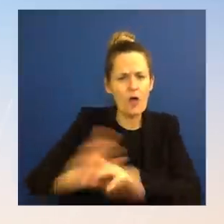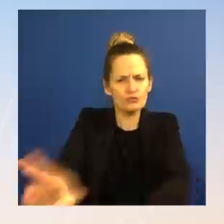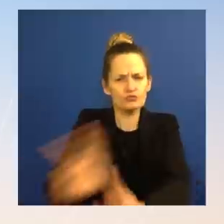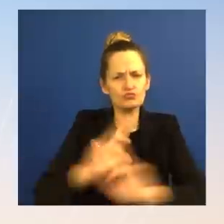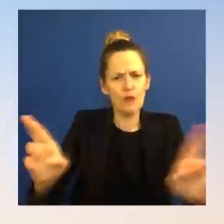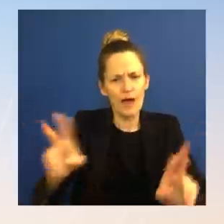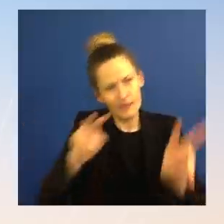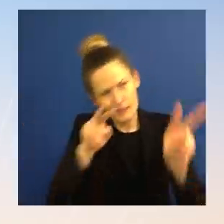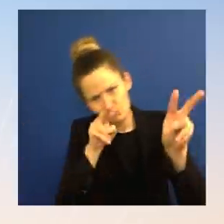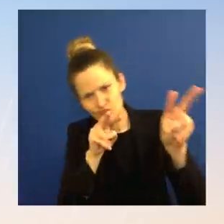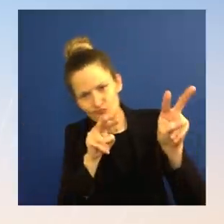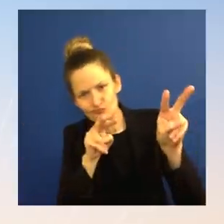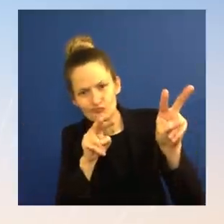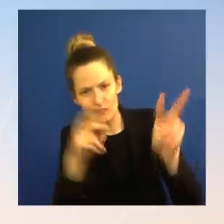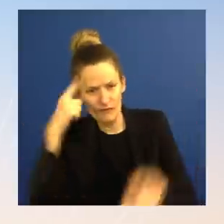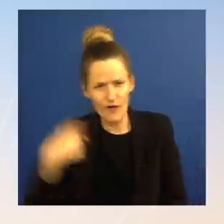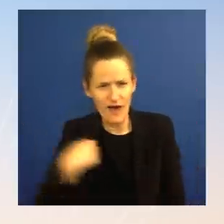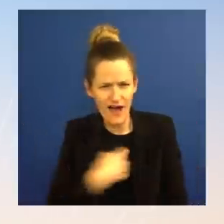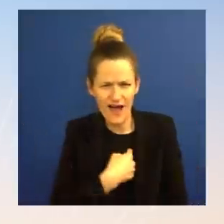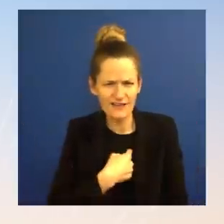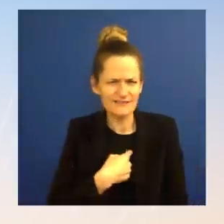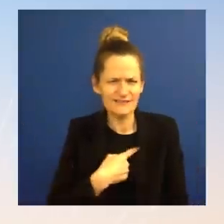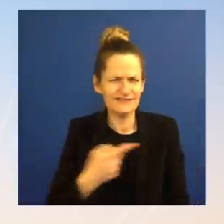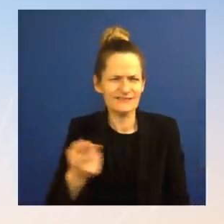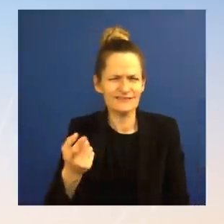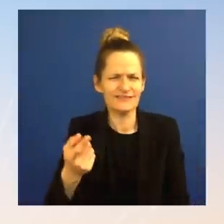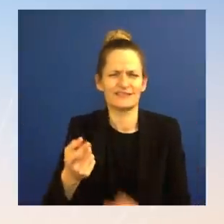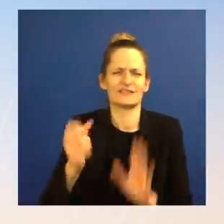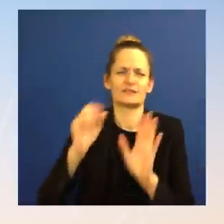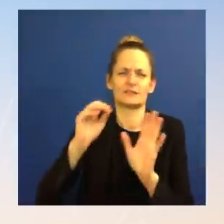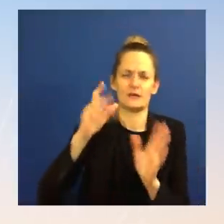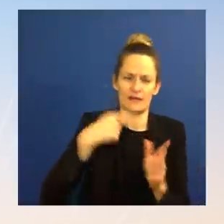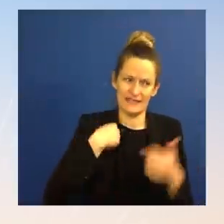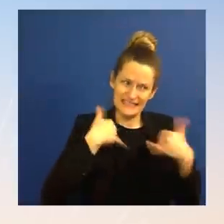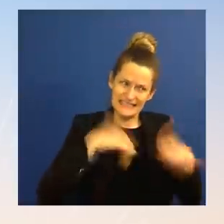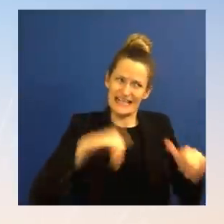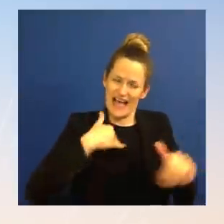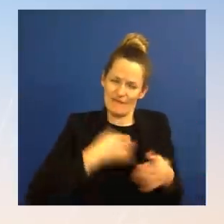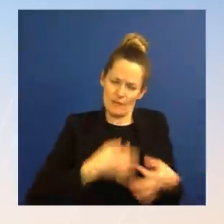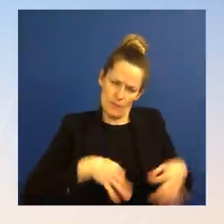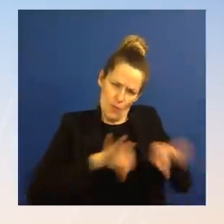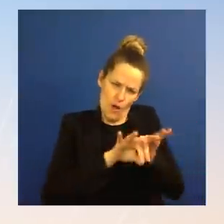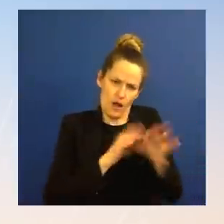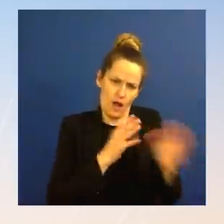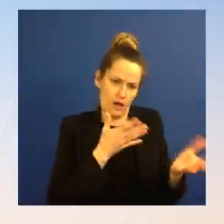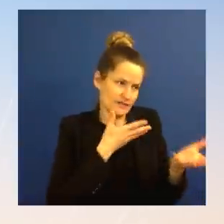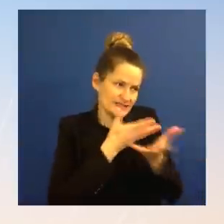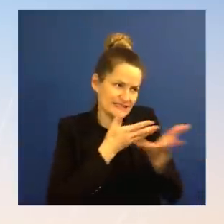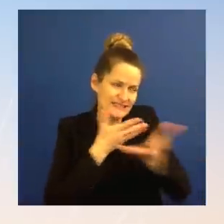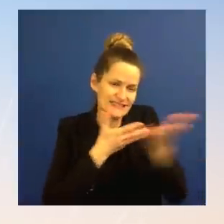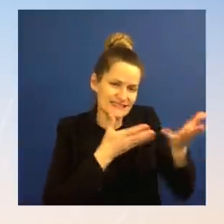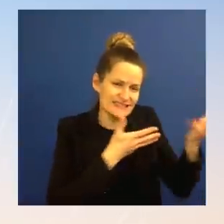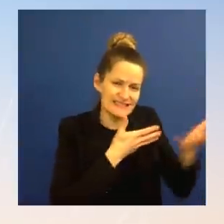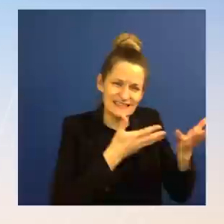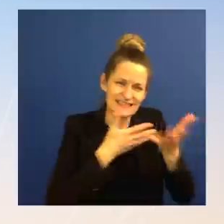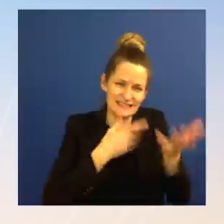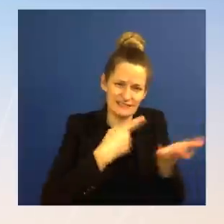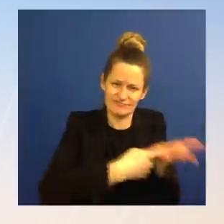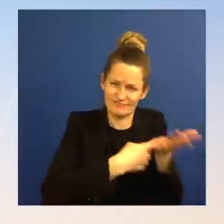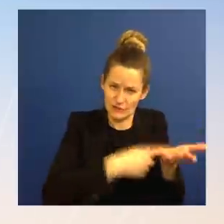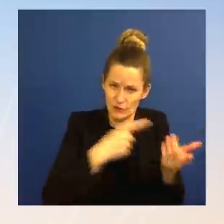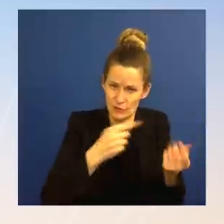between military experts and our Defense Department, leaders and officials, Secretary Austin, Chairman Milley, and their counterparts.